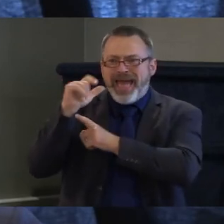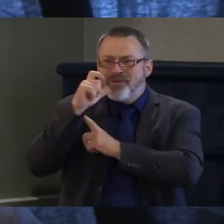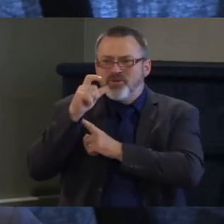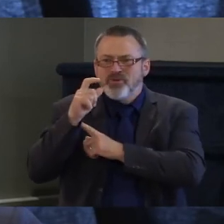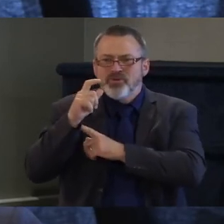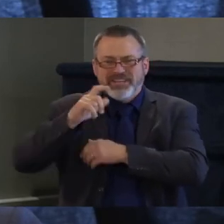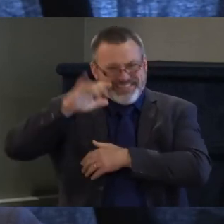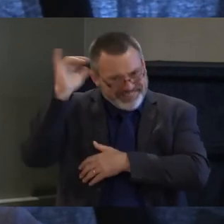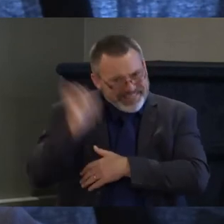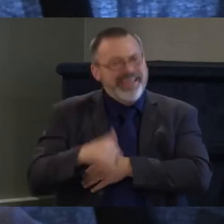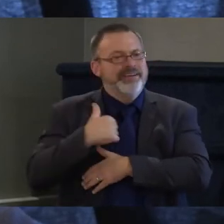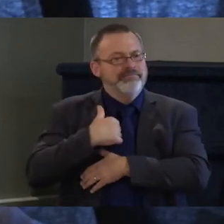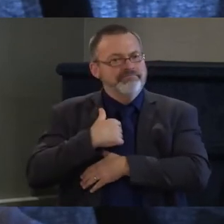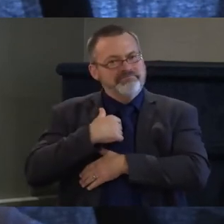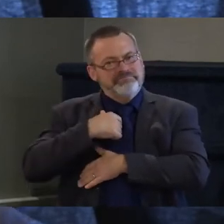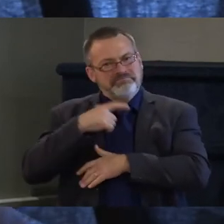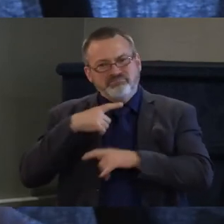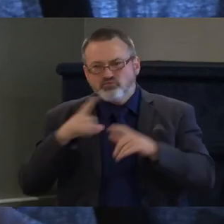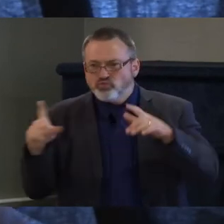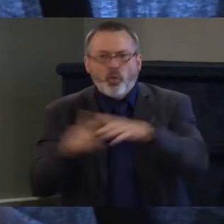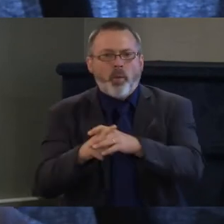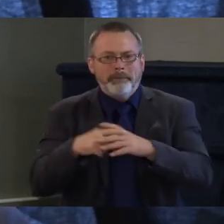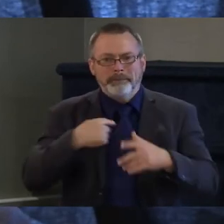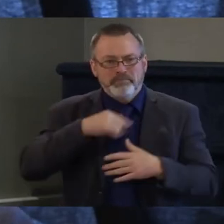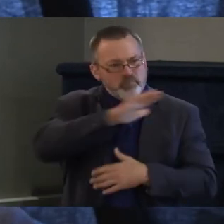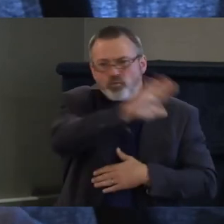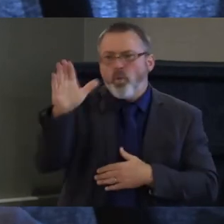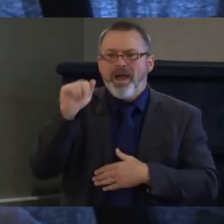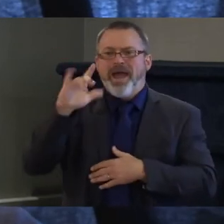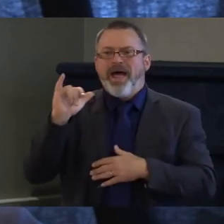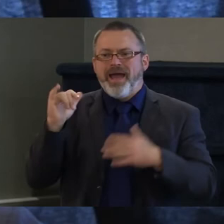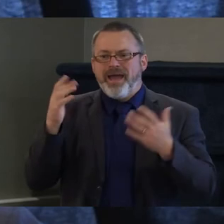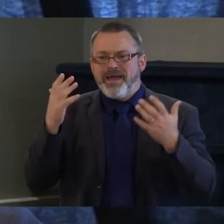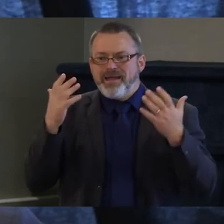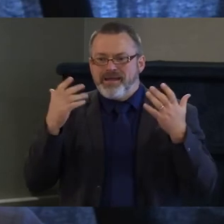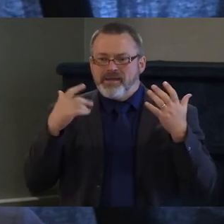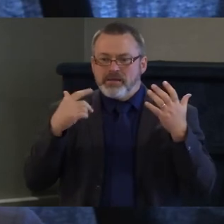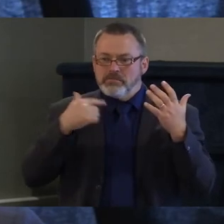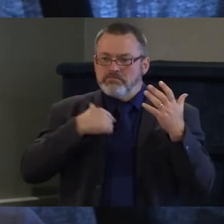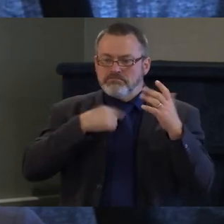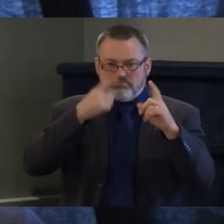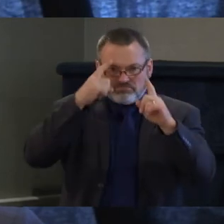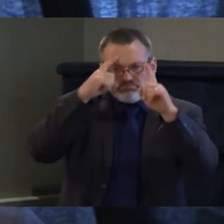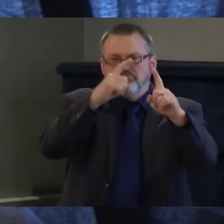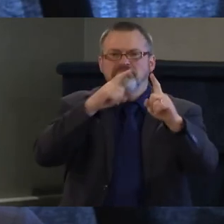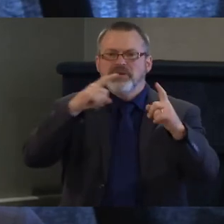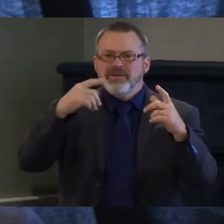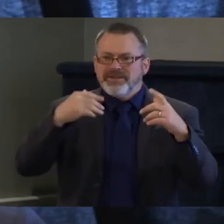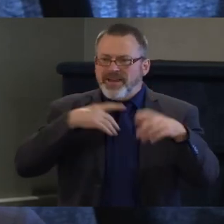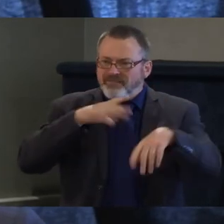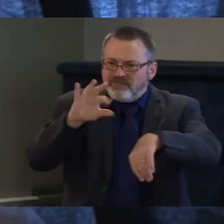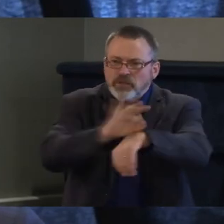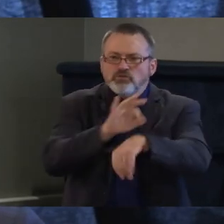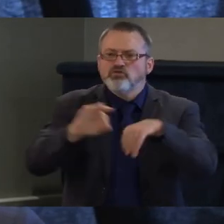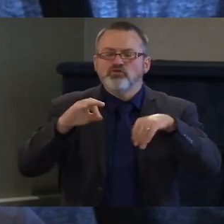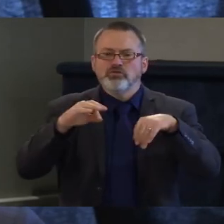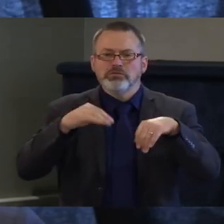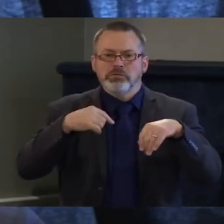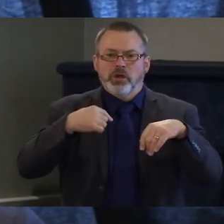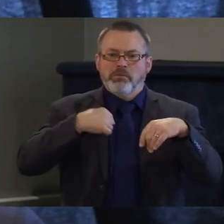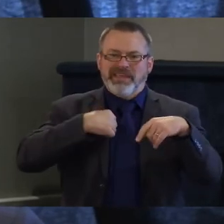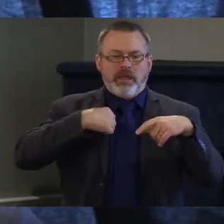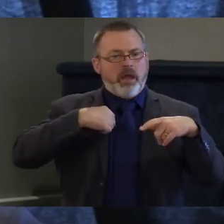in a way that is helpful and is not in the driver's seat true allyship